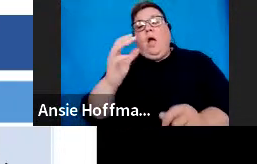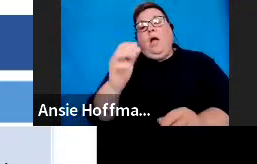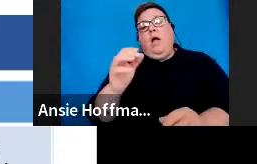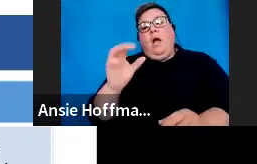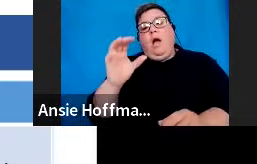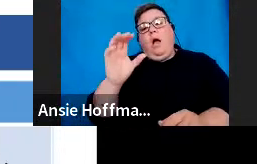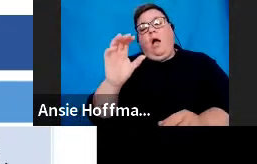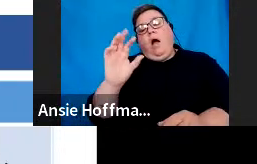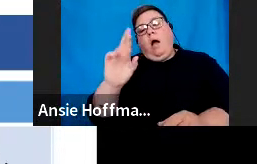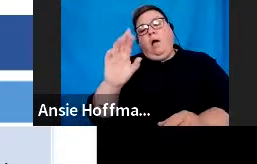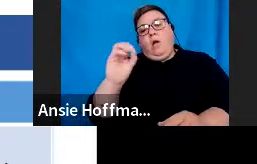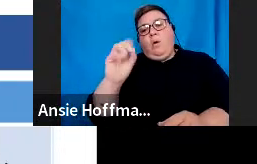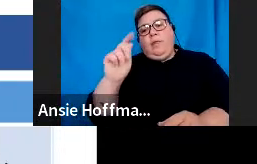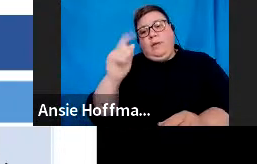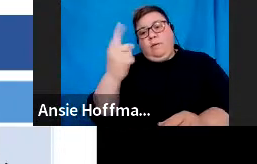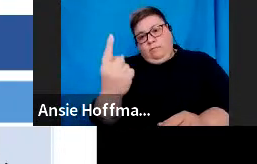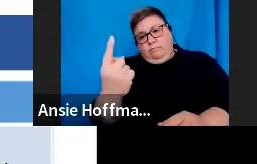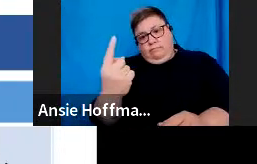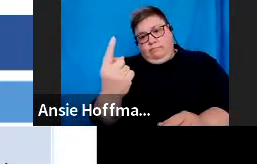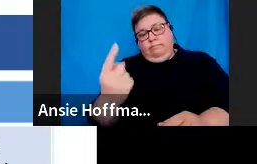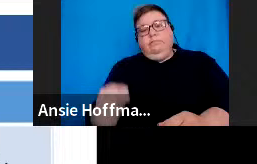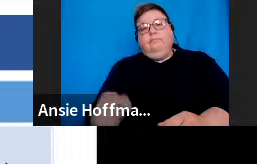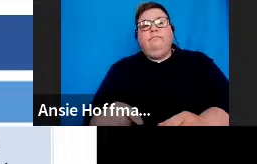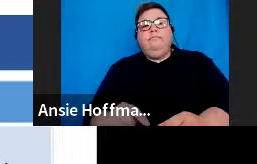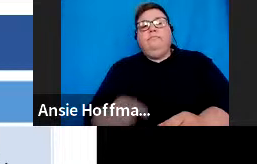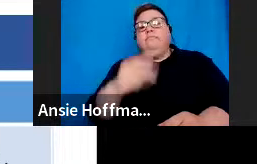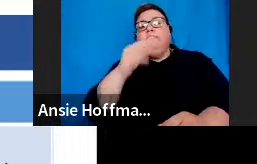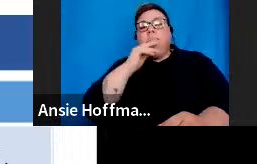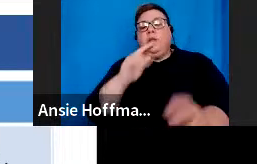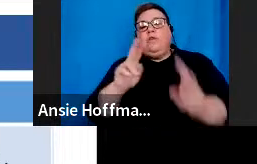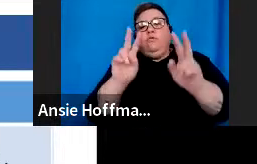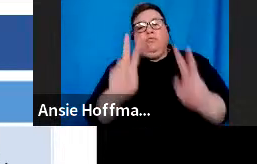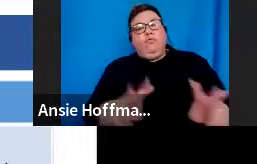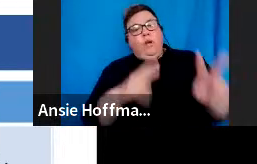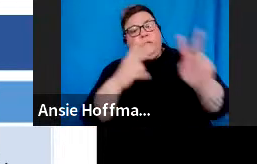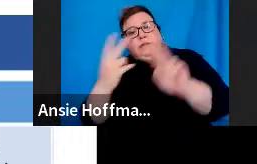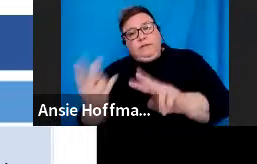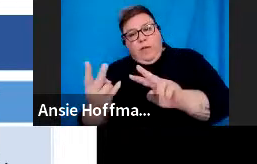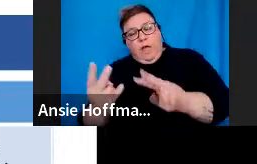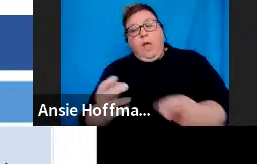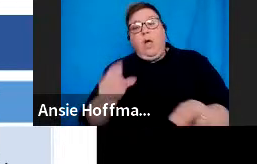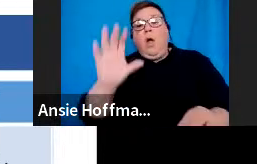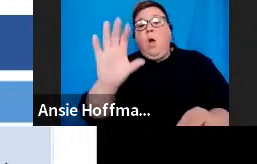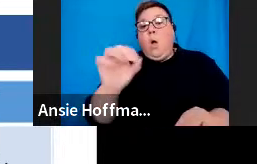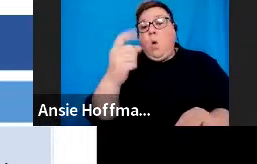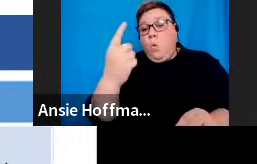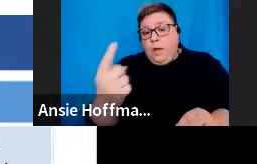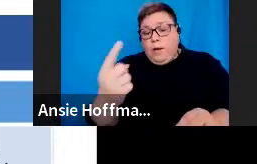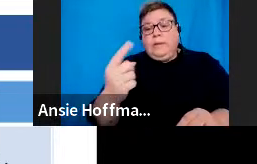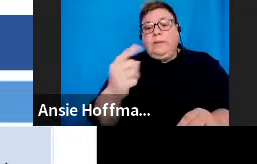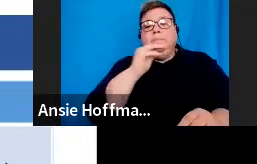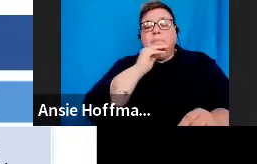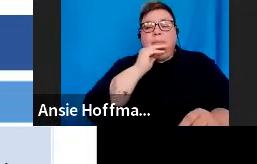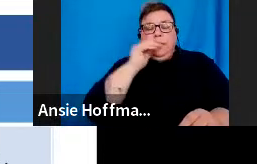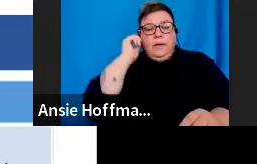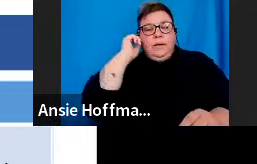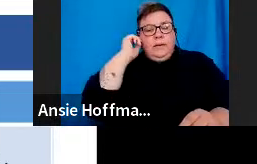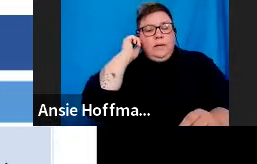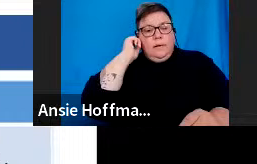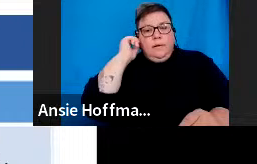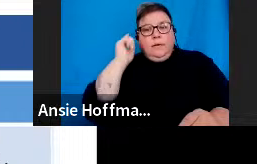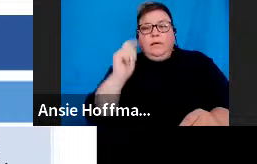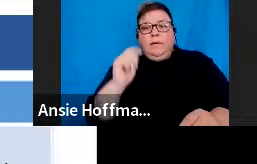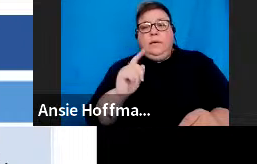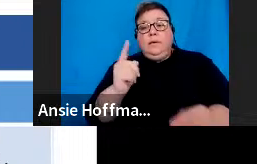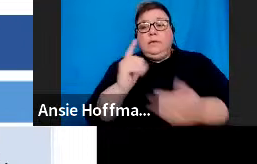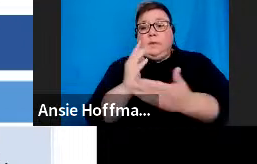So, it's a recognition of transfer and the ROT01 is the form to be filled for the recognition of transfer between